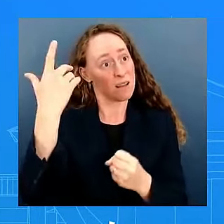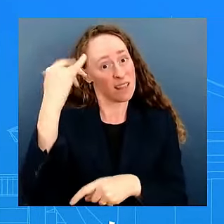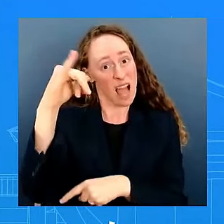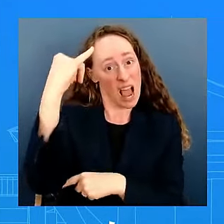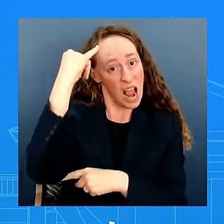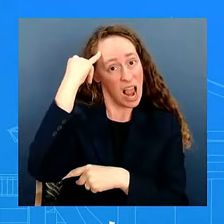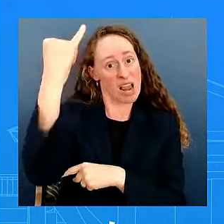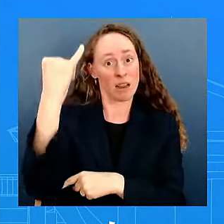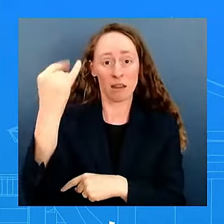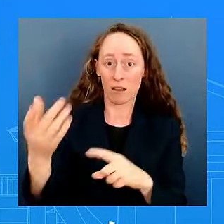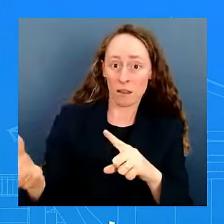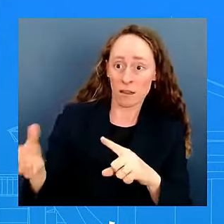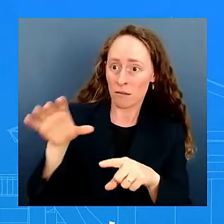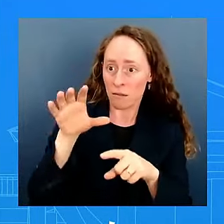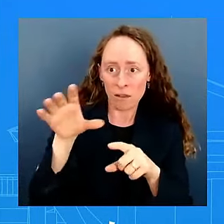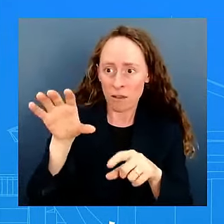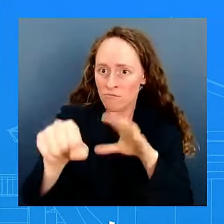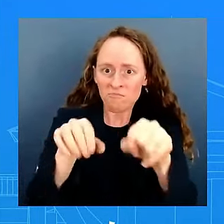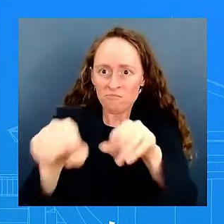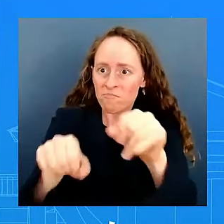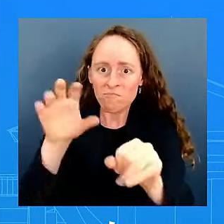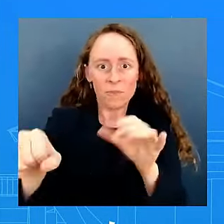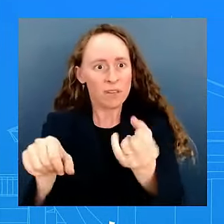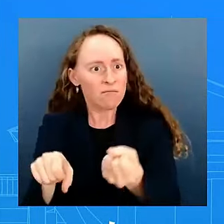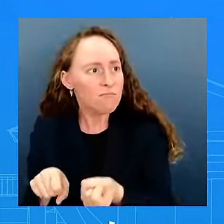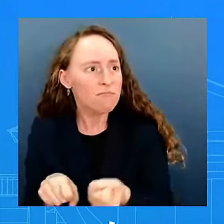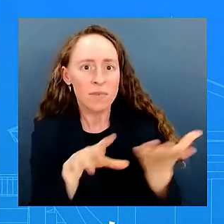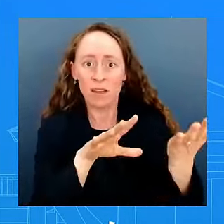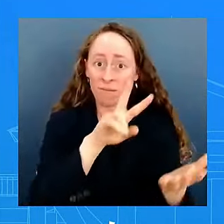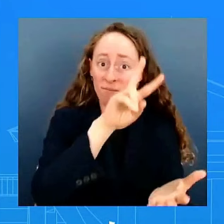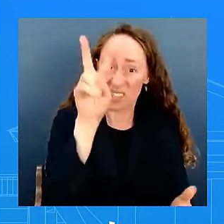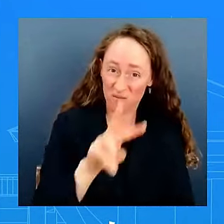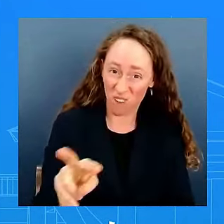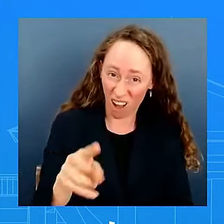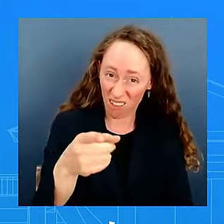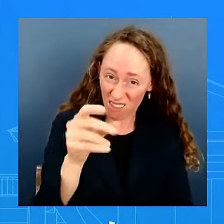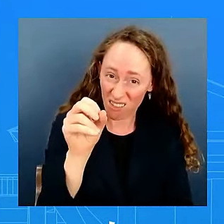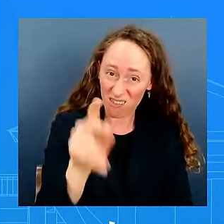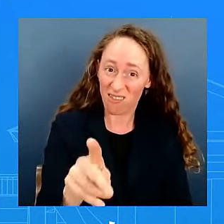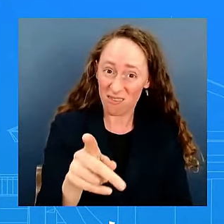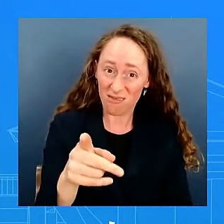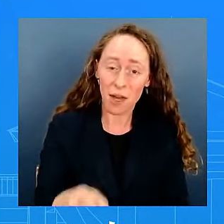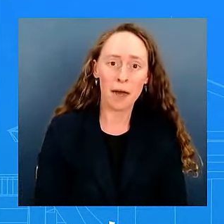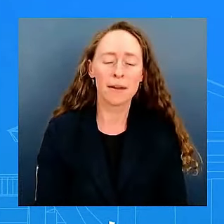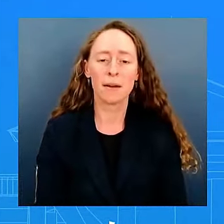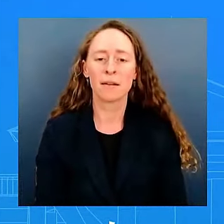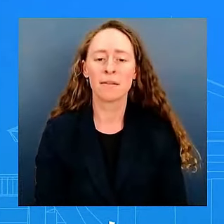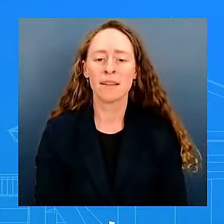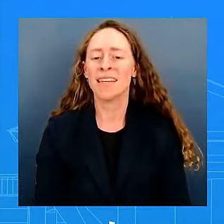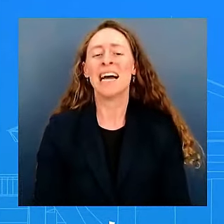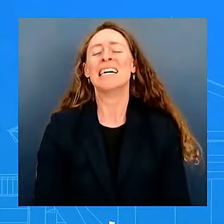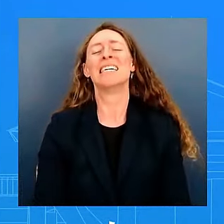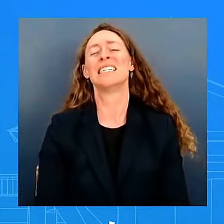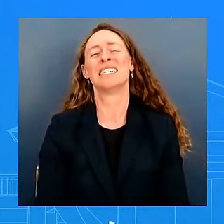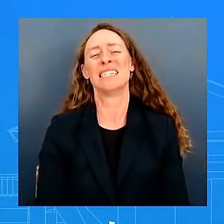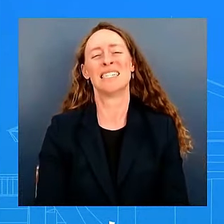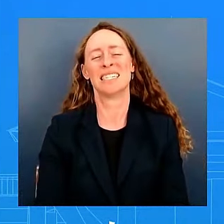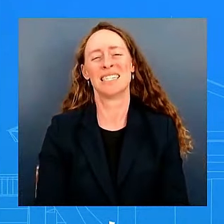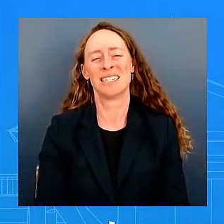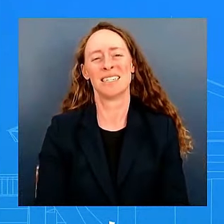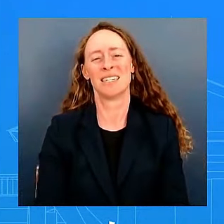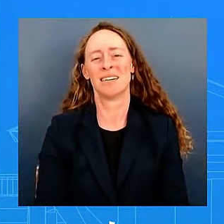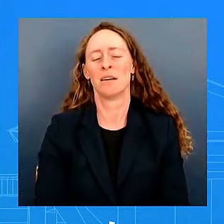also if they really wanted to deal with i mean i think the the the real i think core of the question is